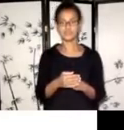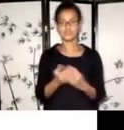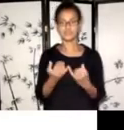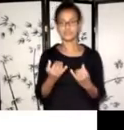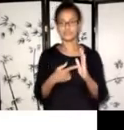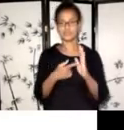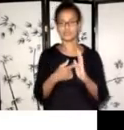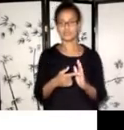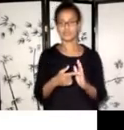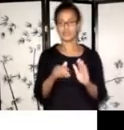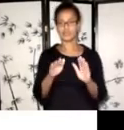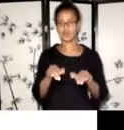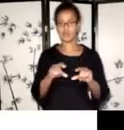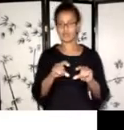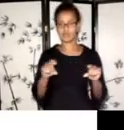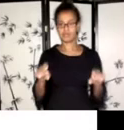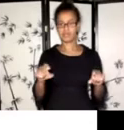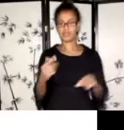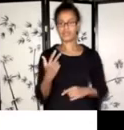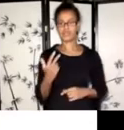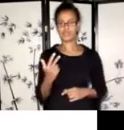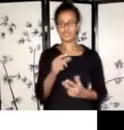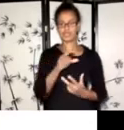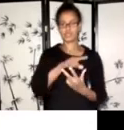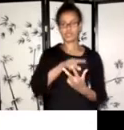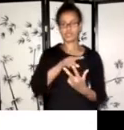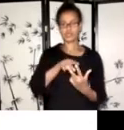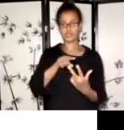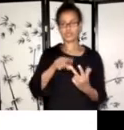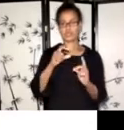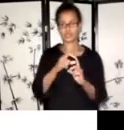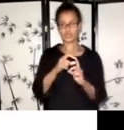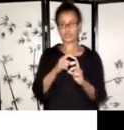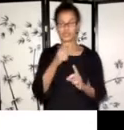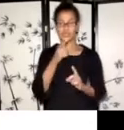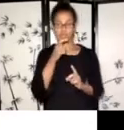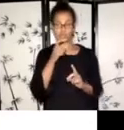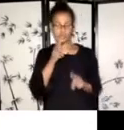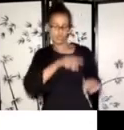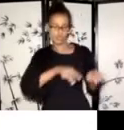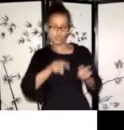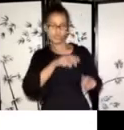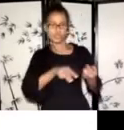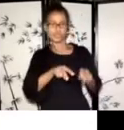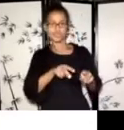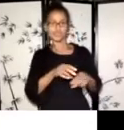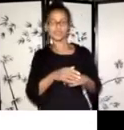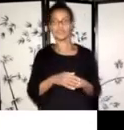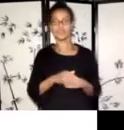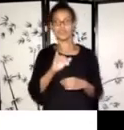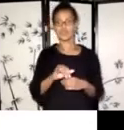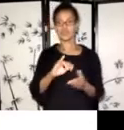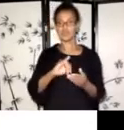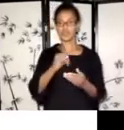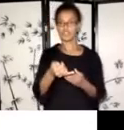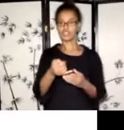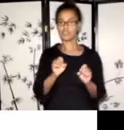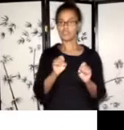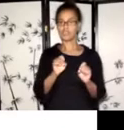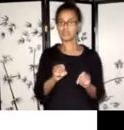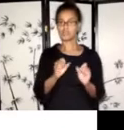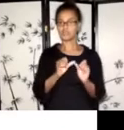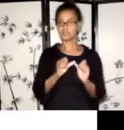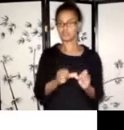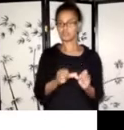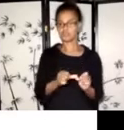primarily looking at when they're reviewing the application. So the viability of a project, um, we, we say